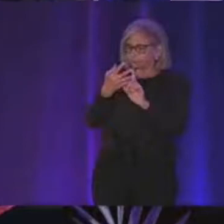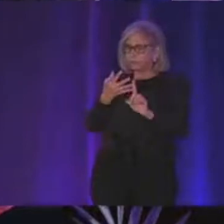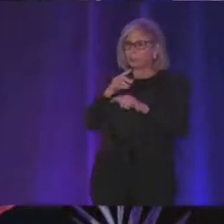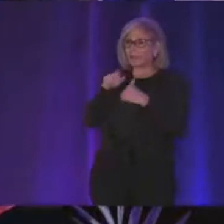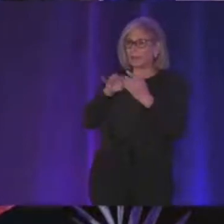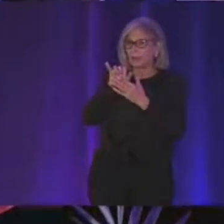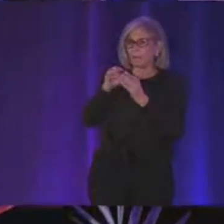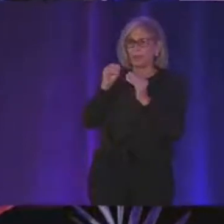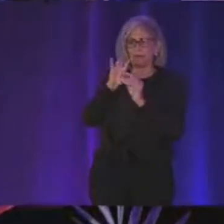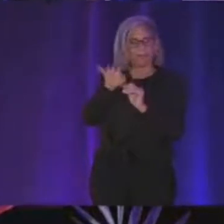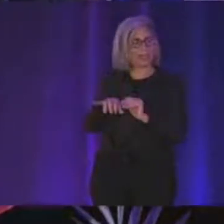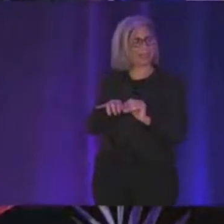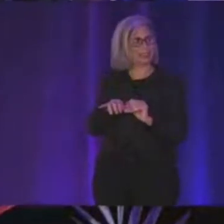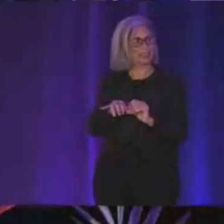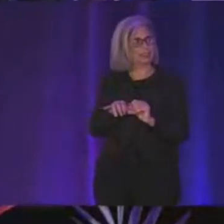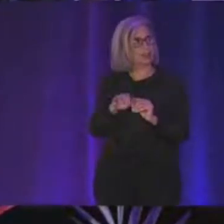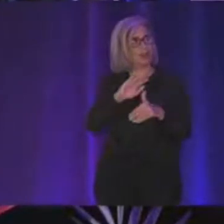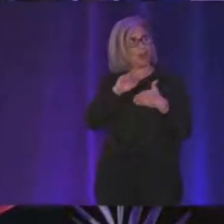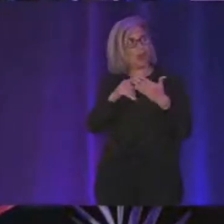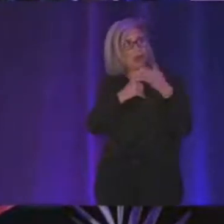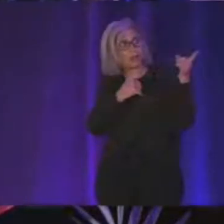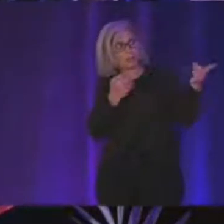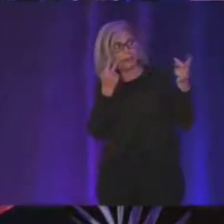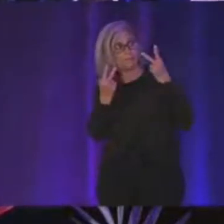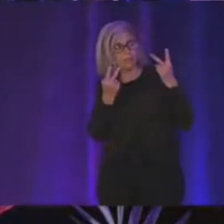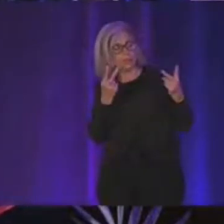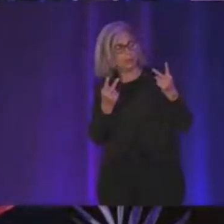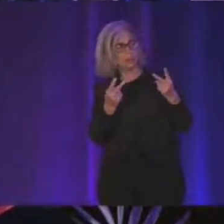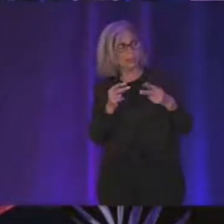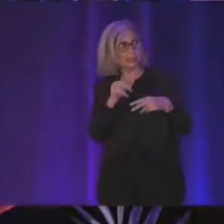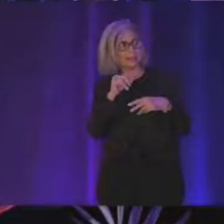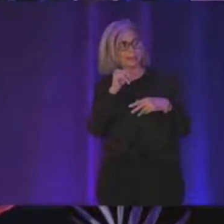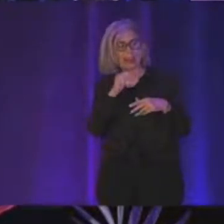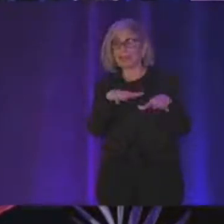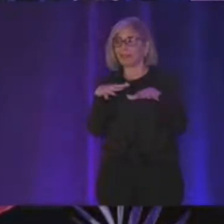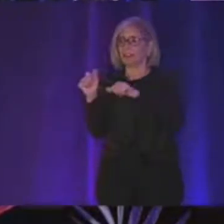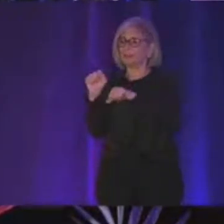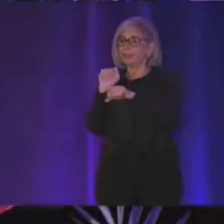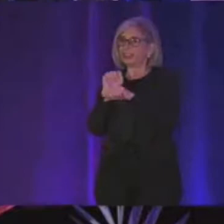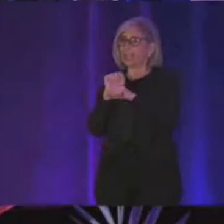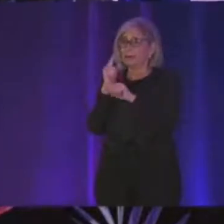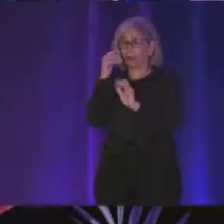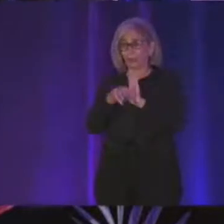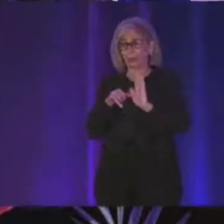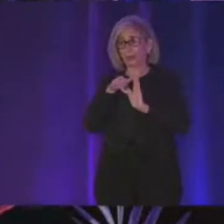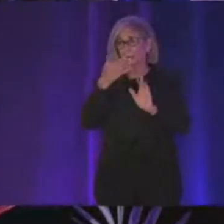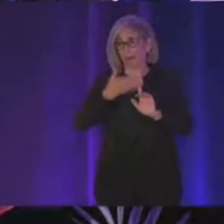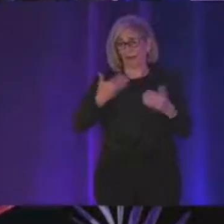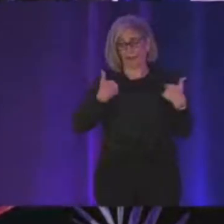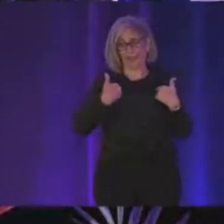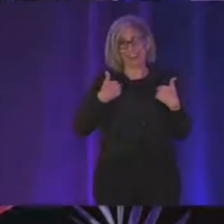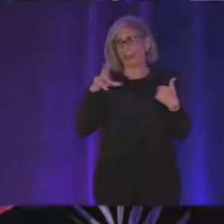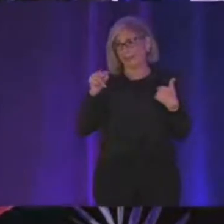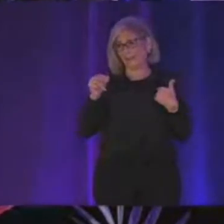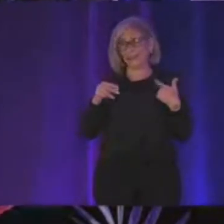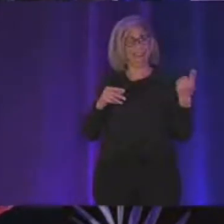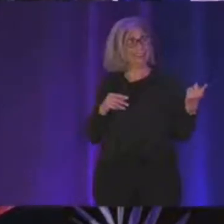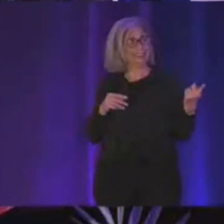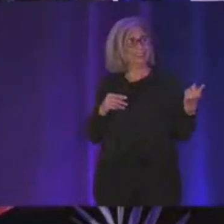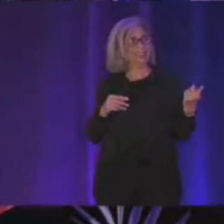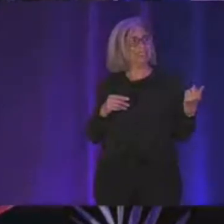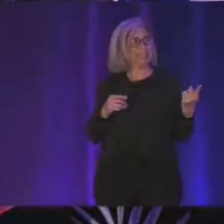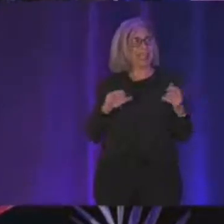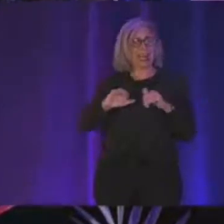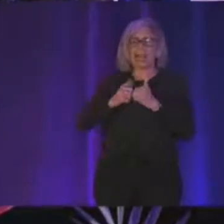so as you can see like with all of my views like I should not leave my job to be a YouTuber yet so how